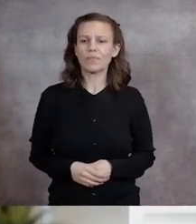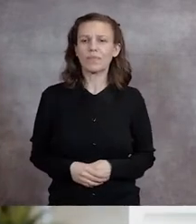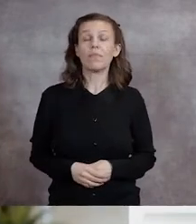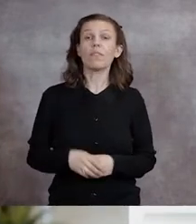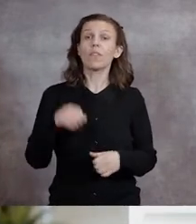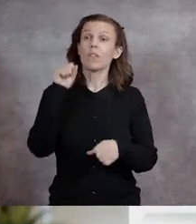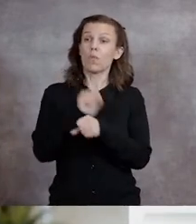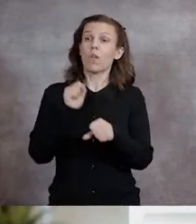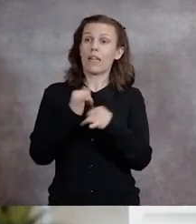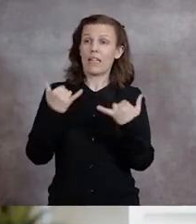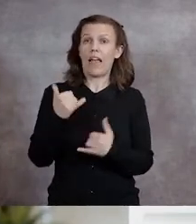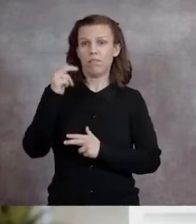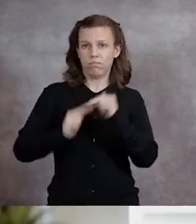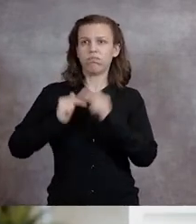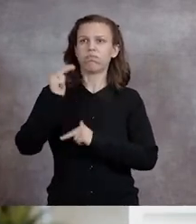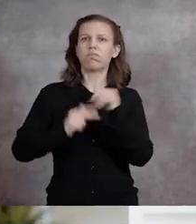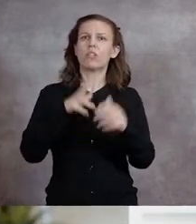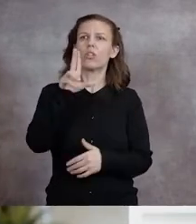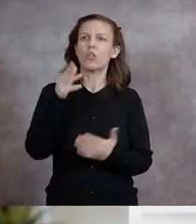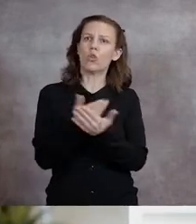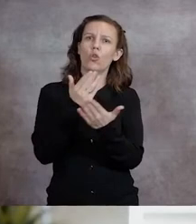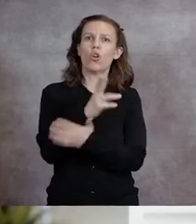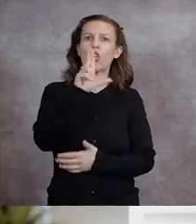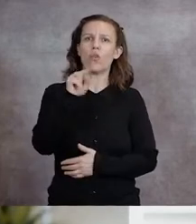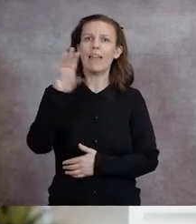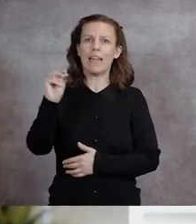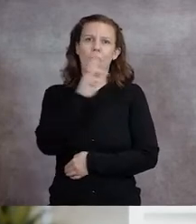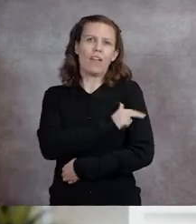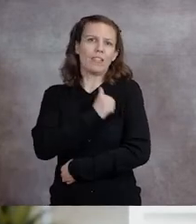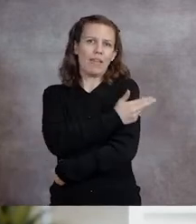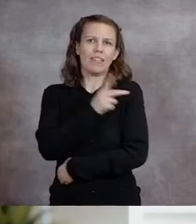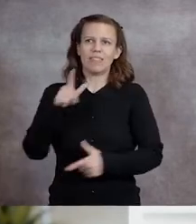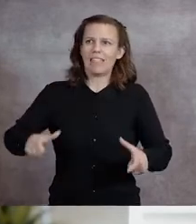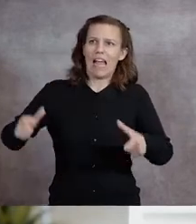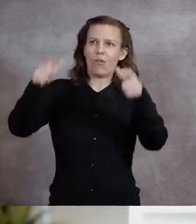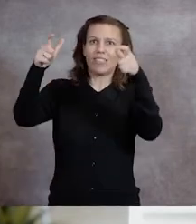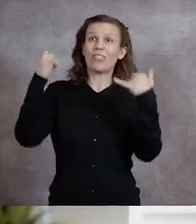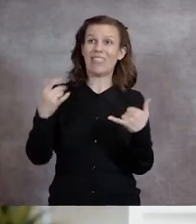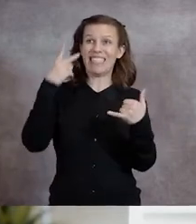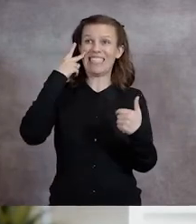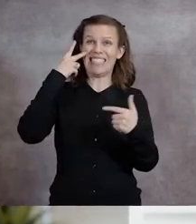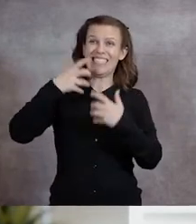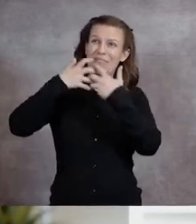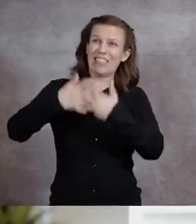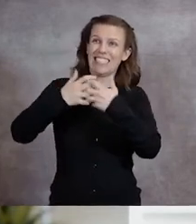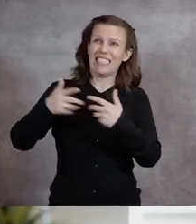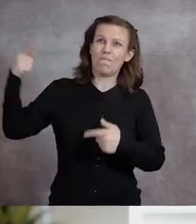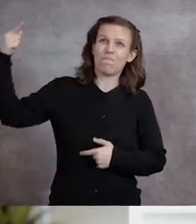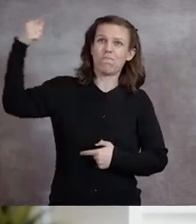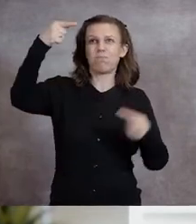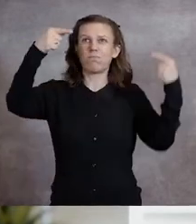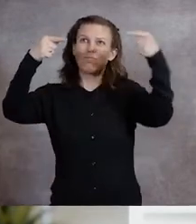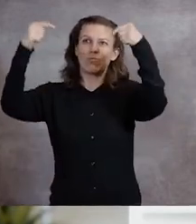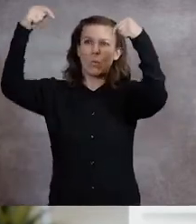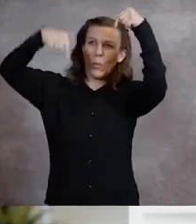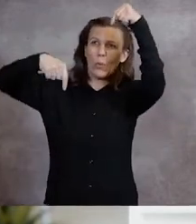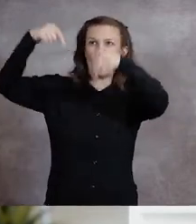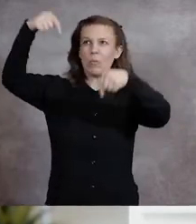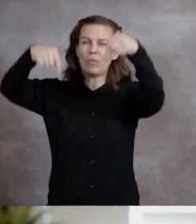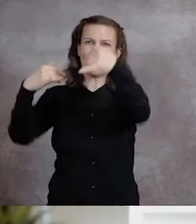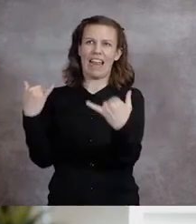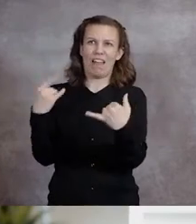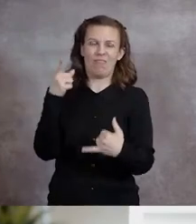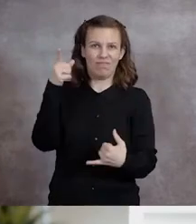on construction of the new UNM Hospital Tower. You can see the cranes in our skyline right now, in fact. The project